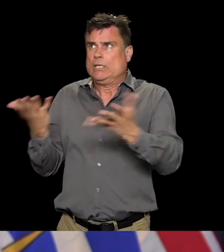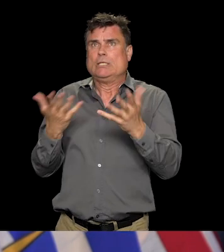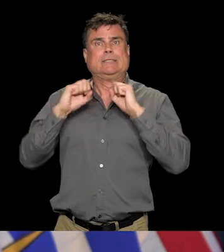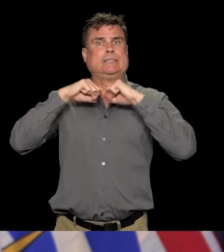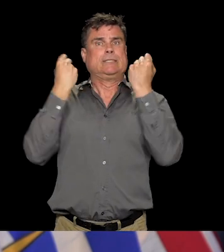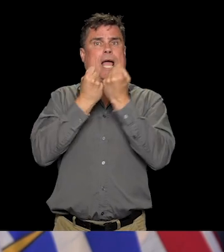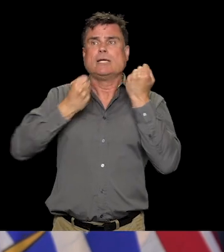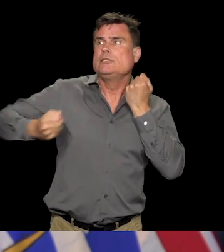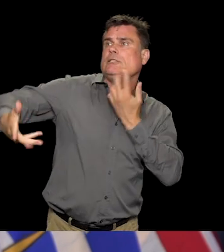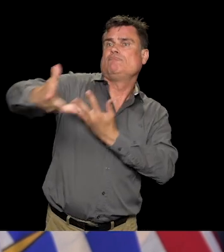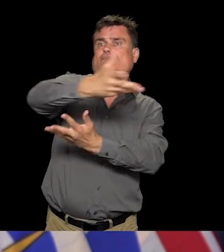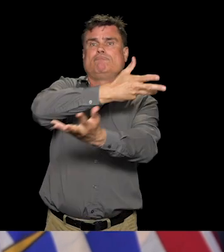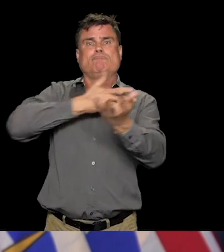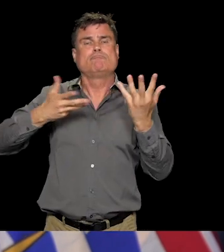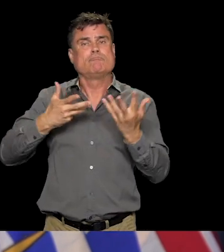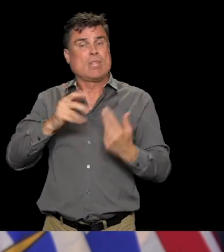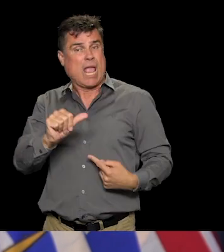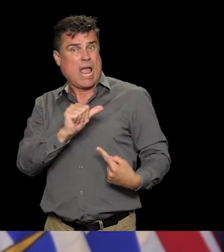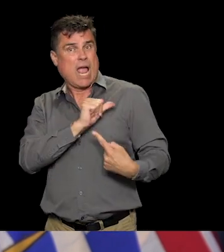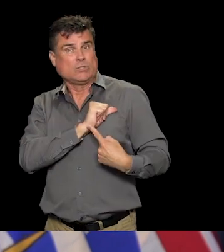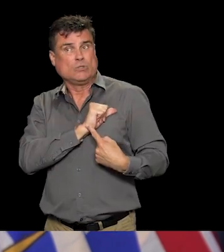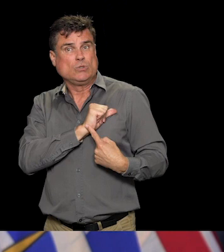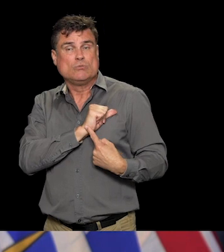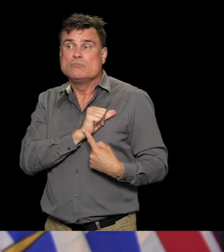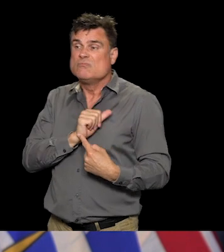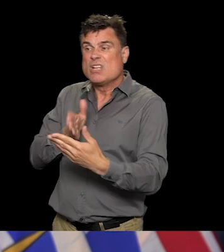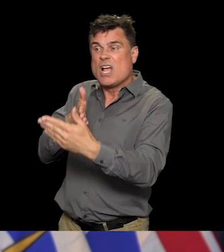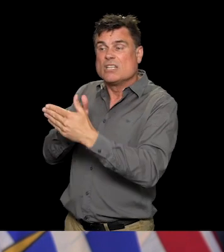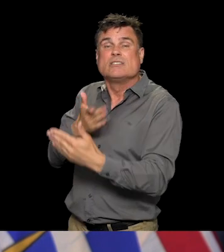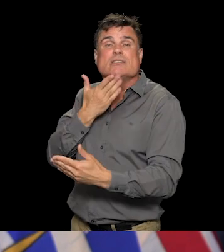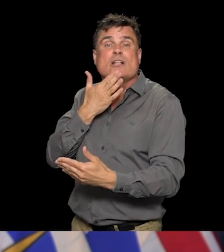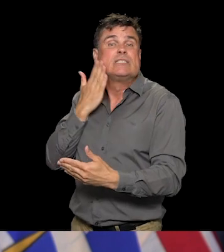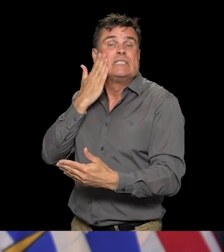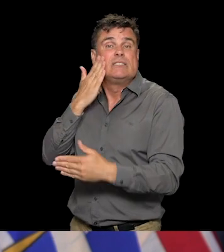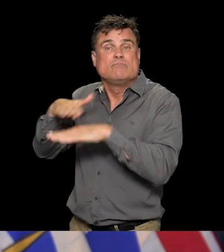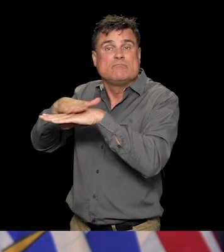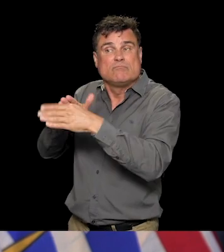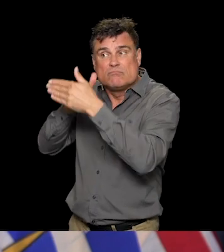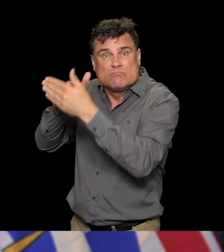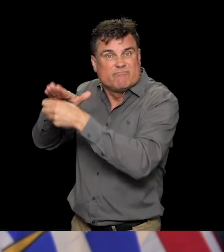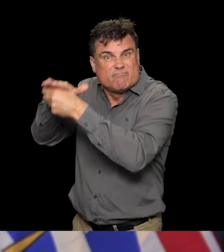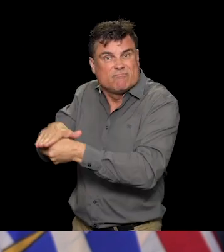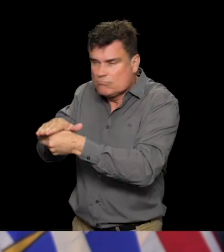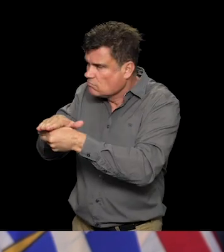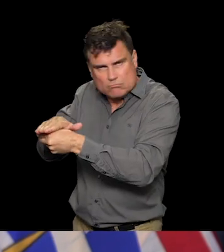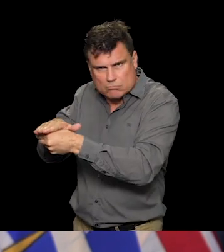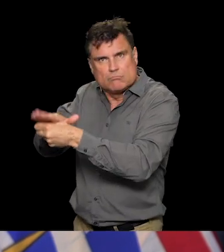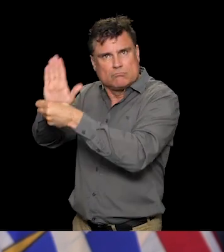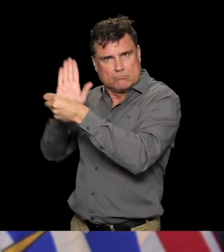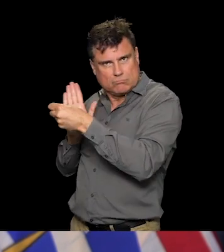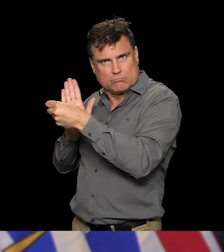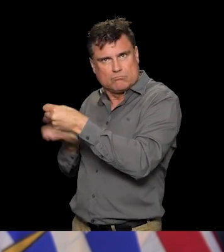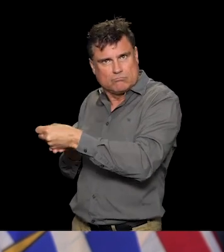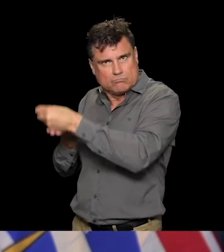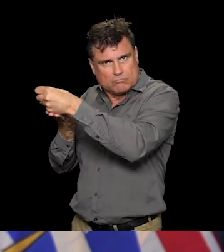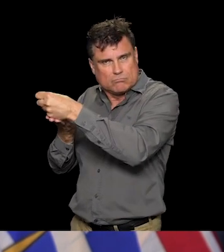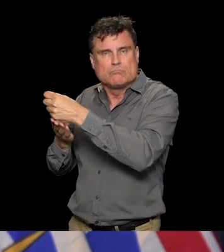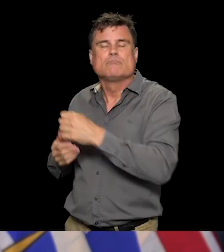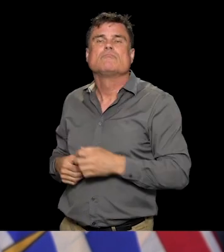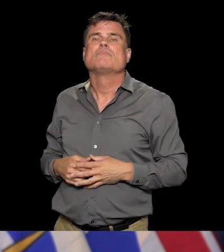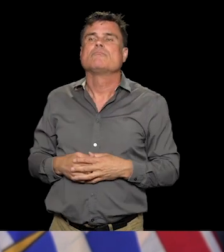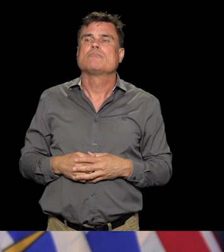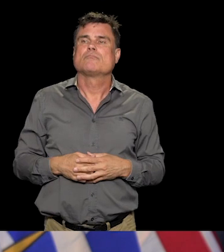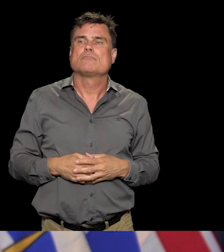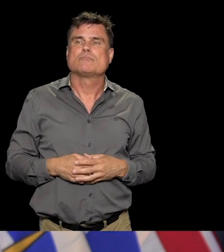Next question is from Lisa Cordesco, CHLY. Thank you. Good afternoon, Dr. Henry. If I understand it